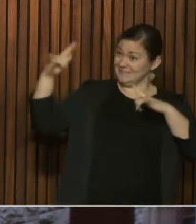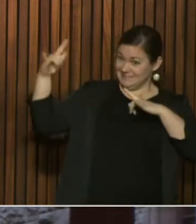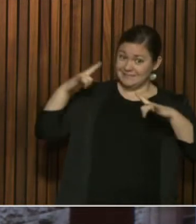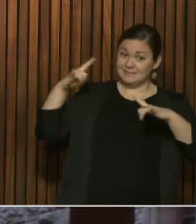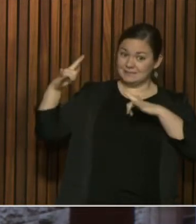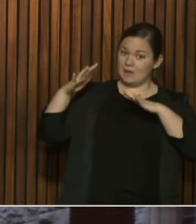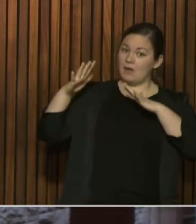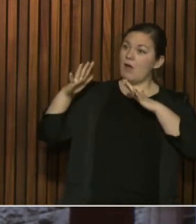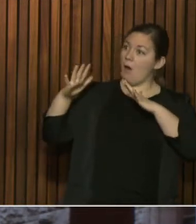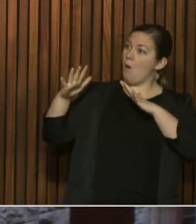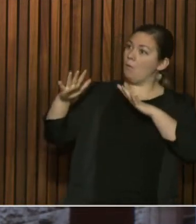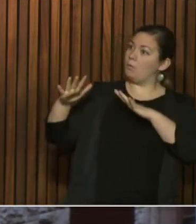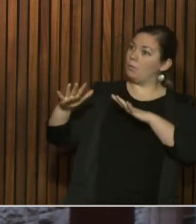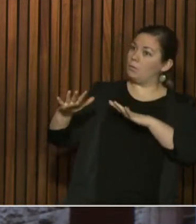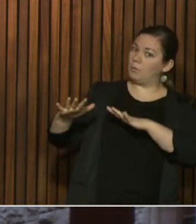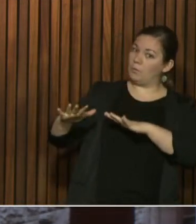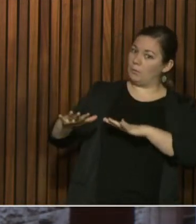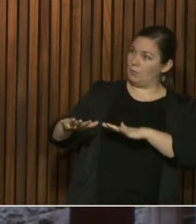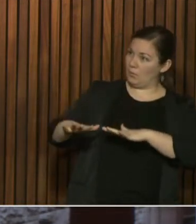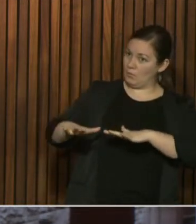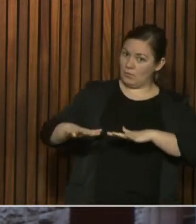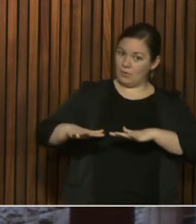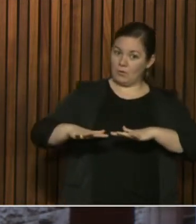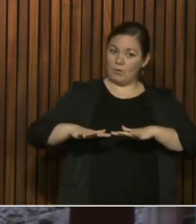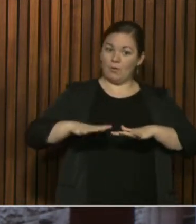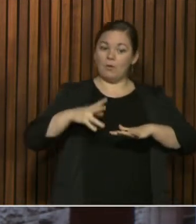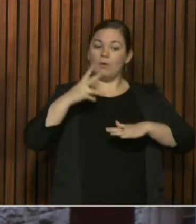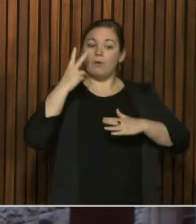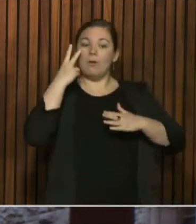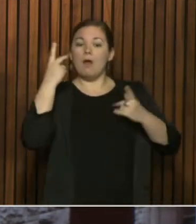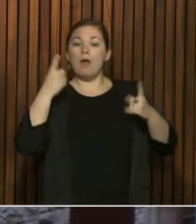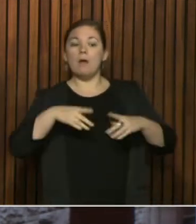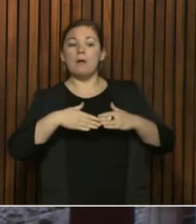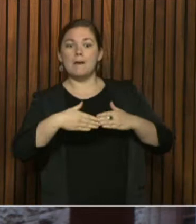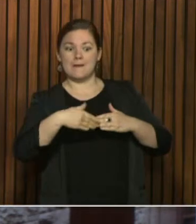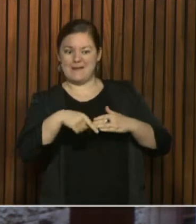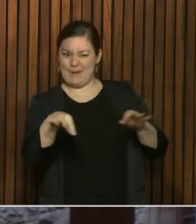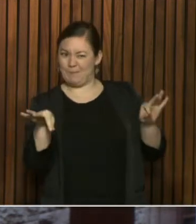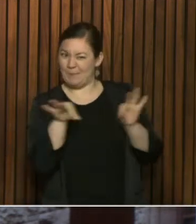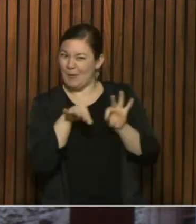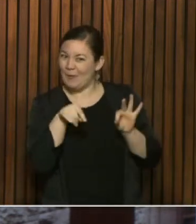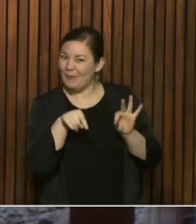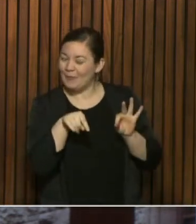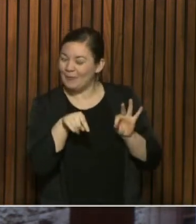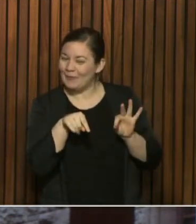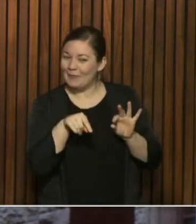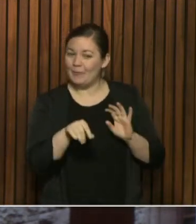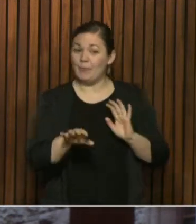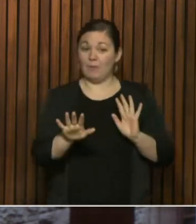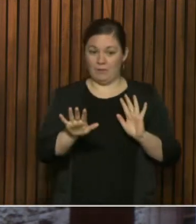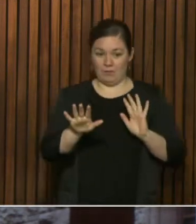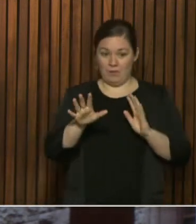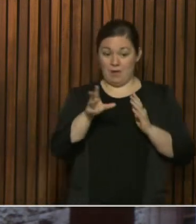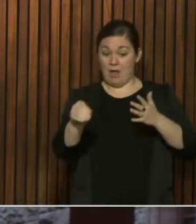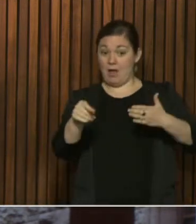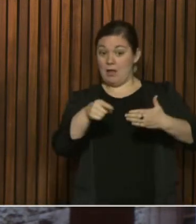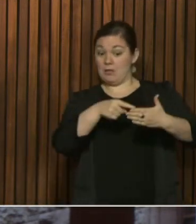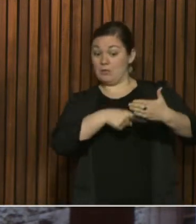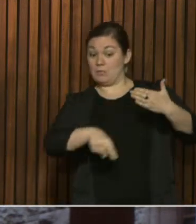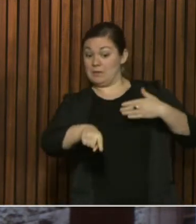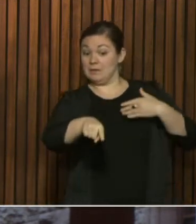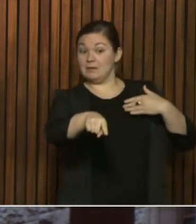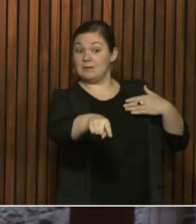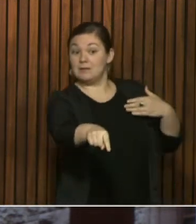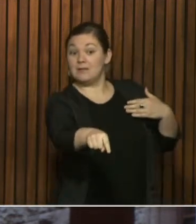Ontario. And I'll talk about that in a moment and how it's going to go. And then another aspect is later in the week, how well